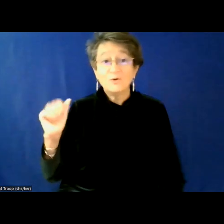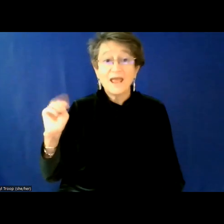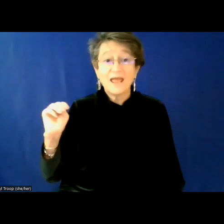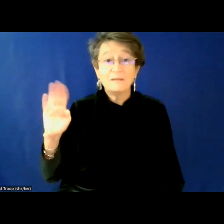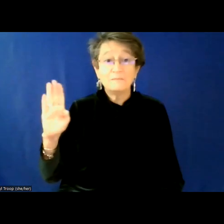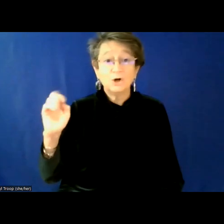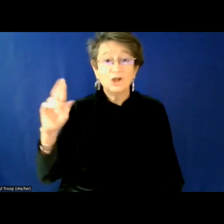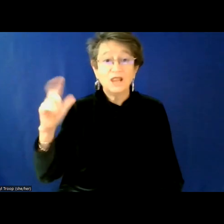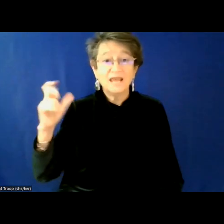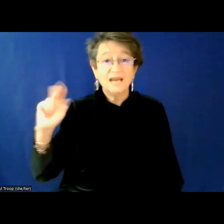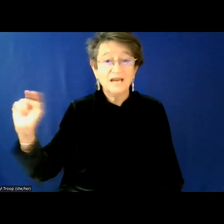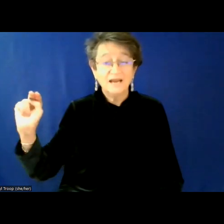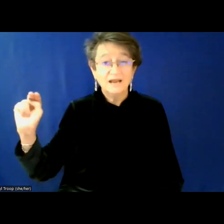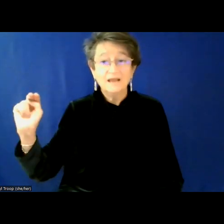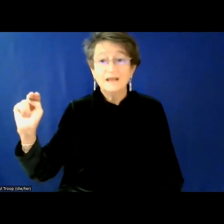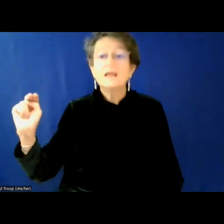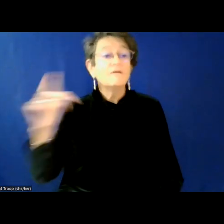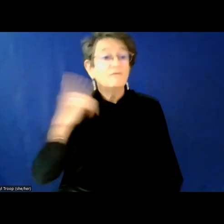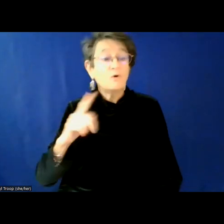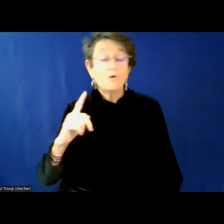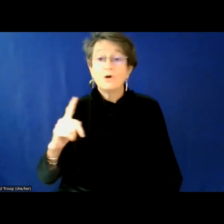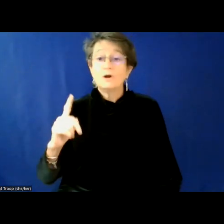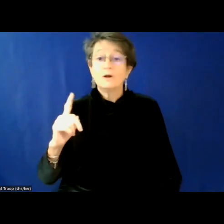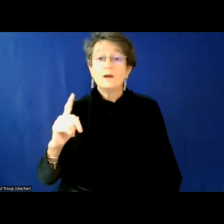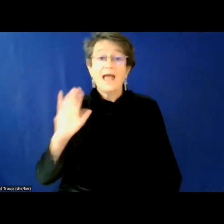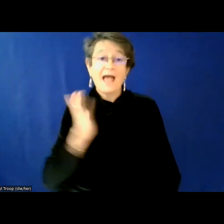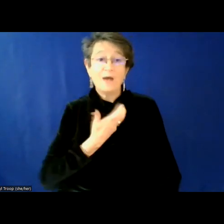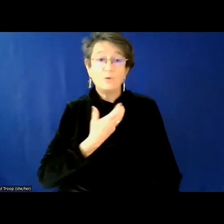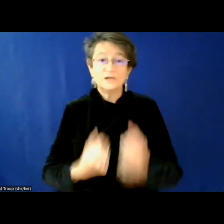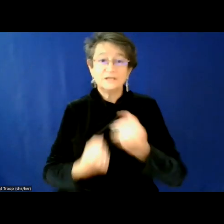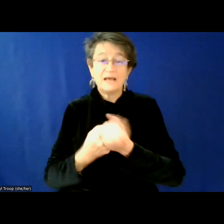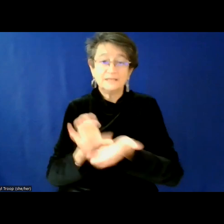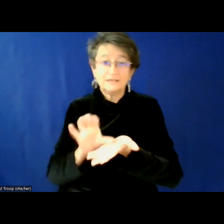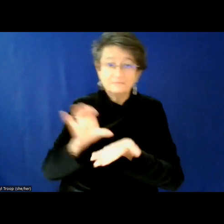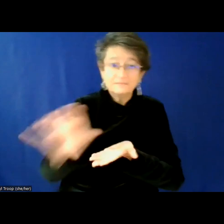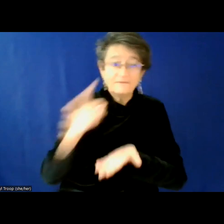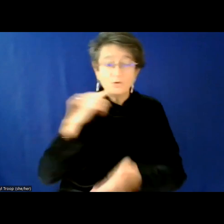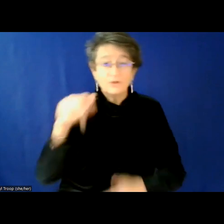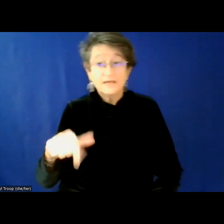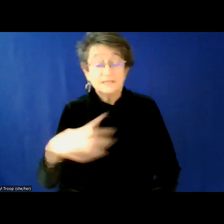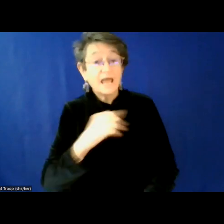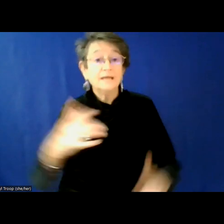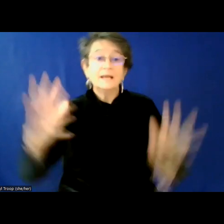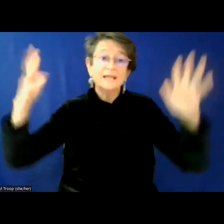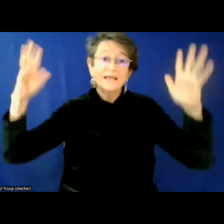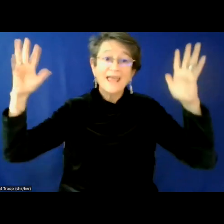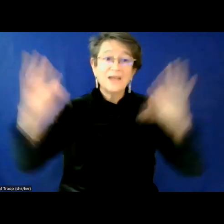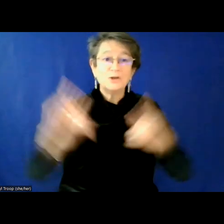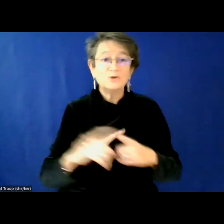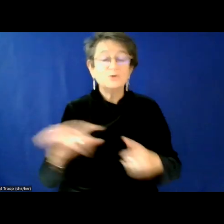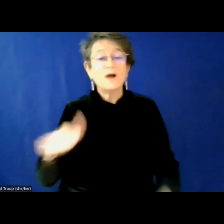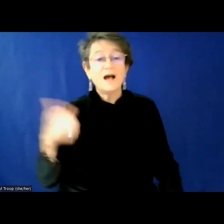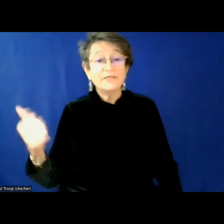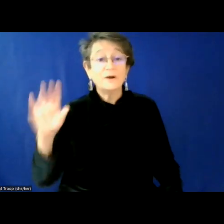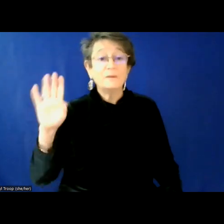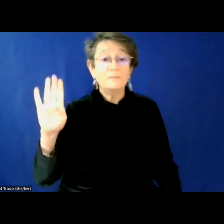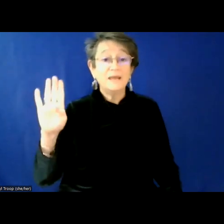Bangor Savings Bank for being the women in leadership season sponsor. And, um, just a special shout out to the other BSB team members